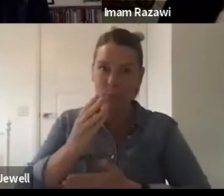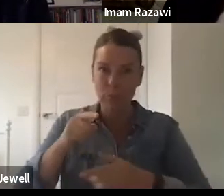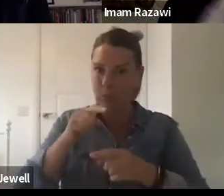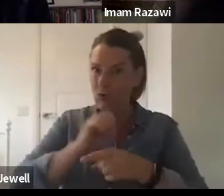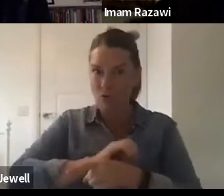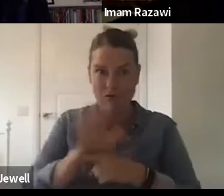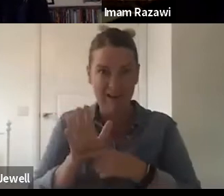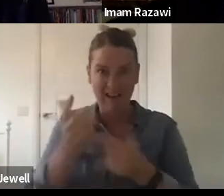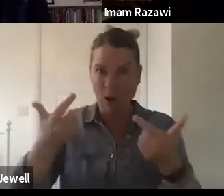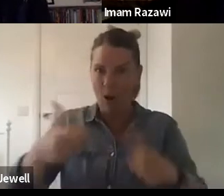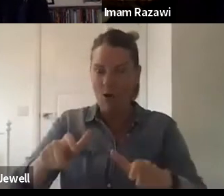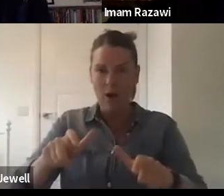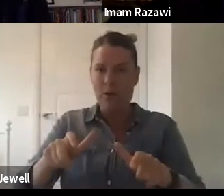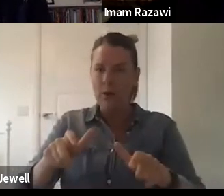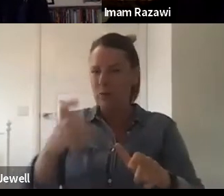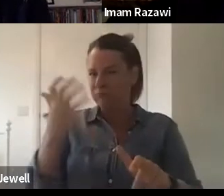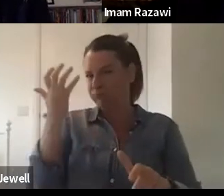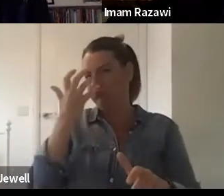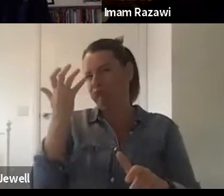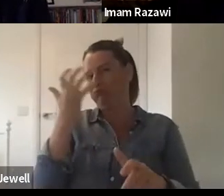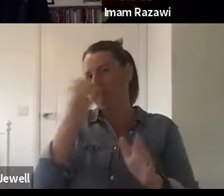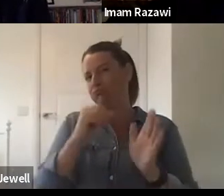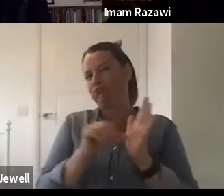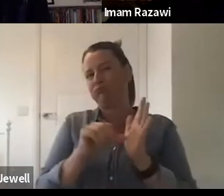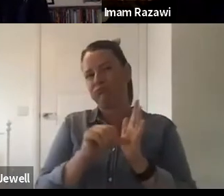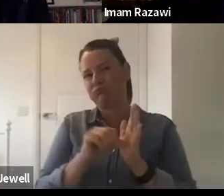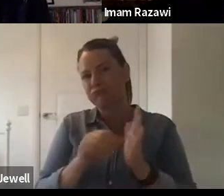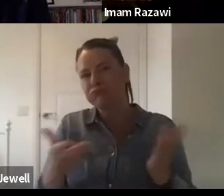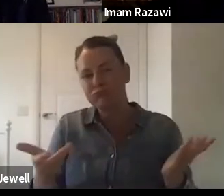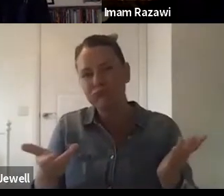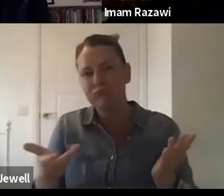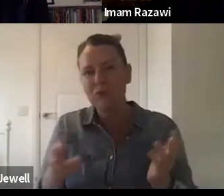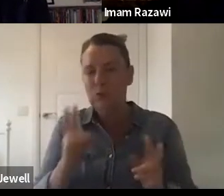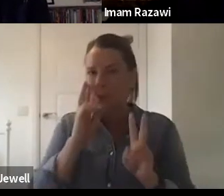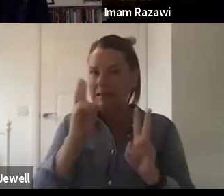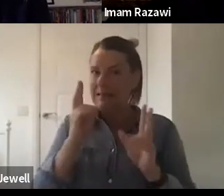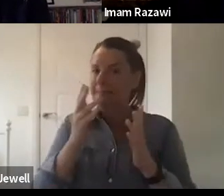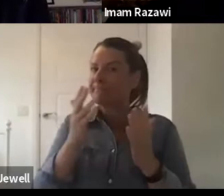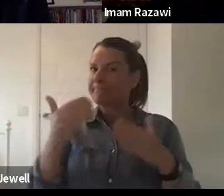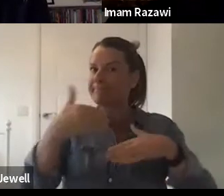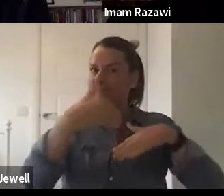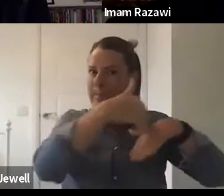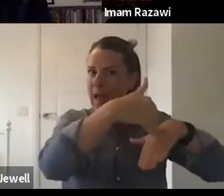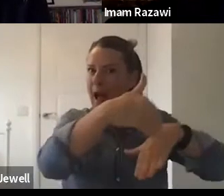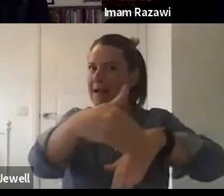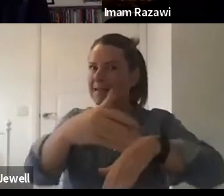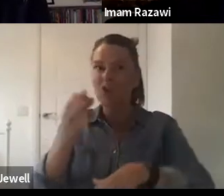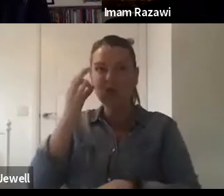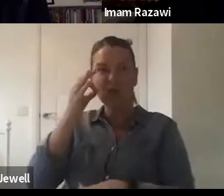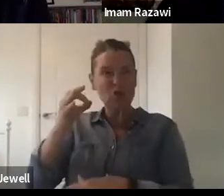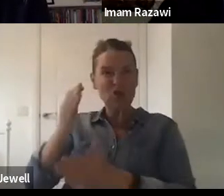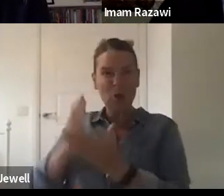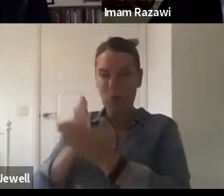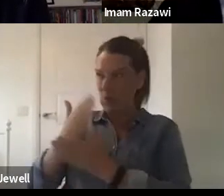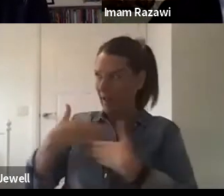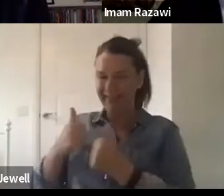period. So I think we are seeing a huge impact of the university on this whole range of these different areas, often